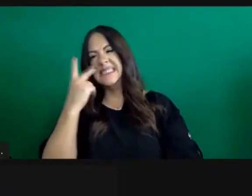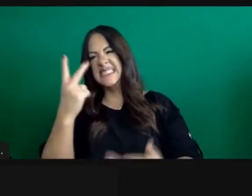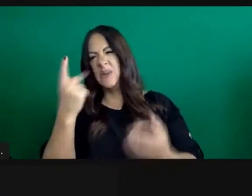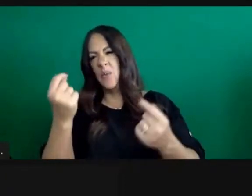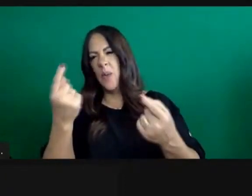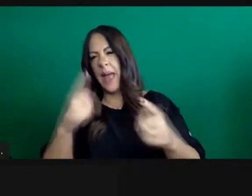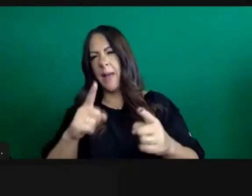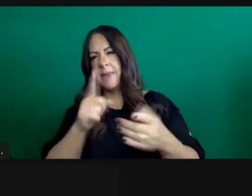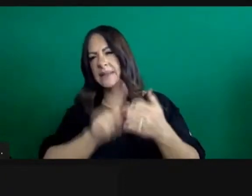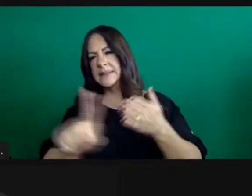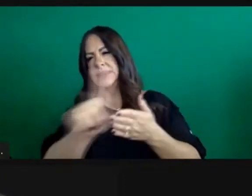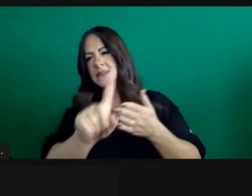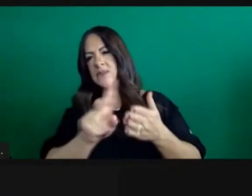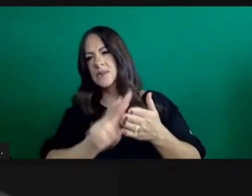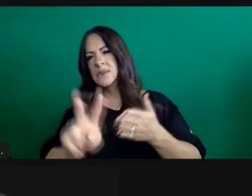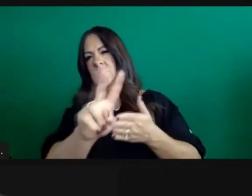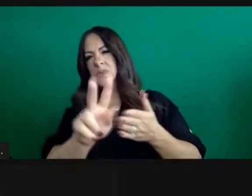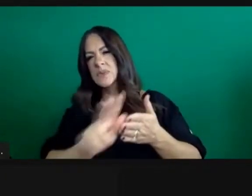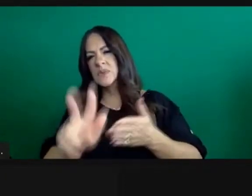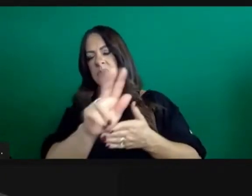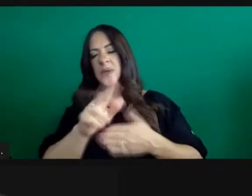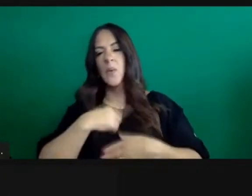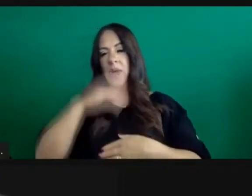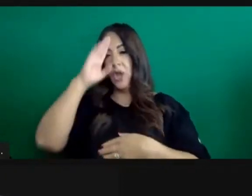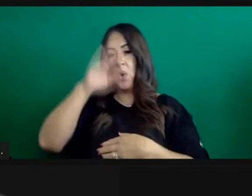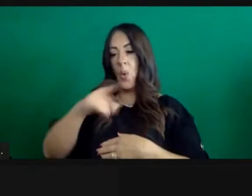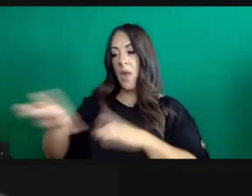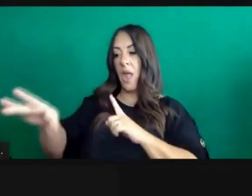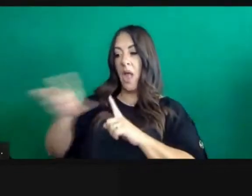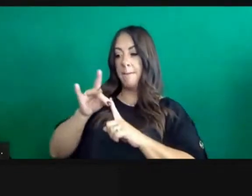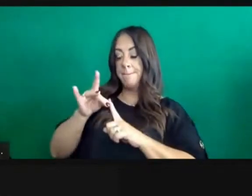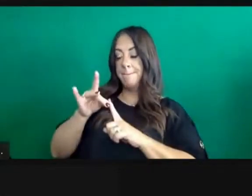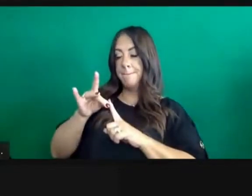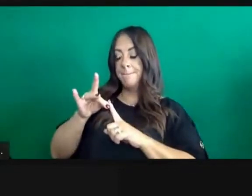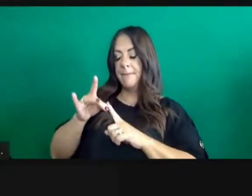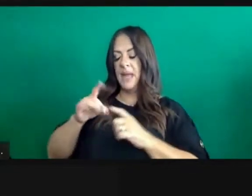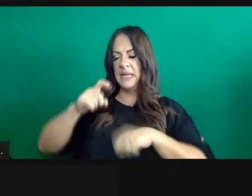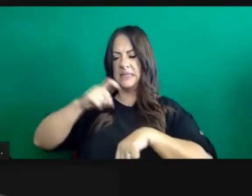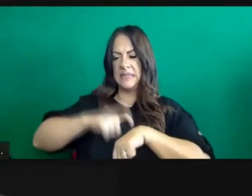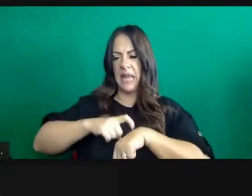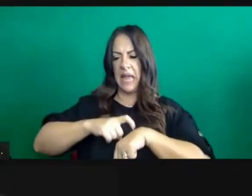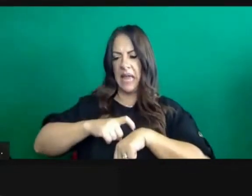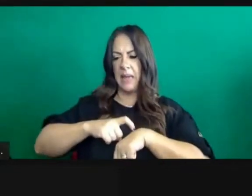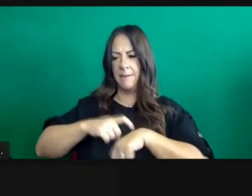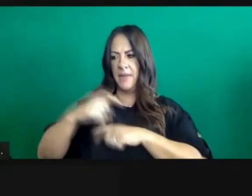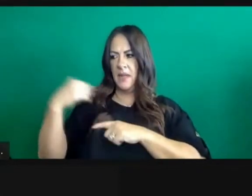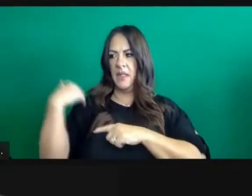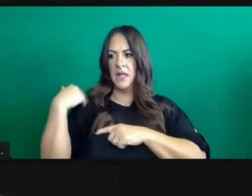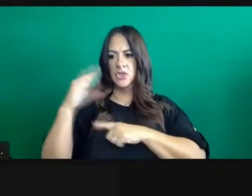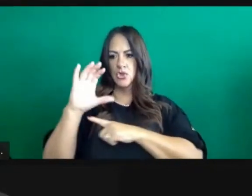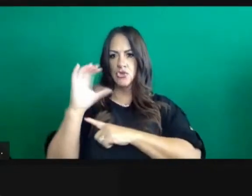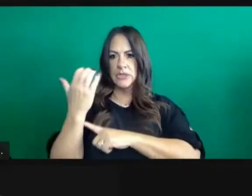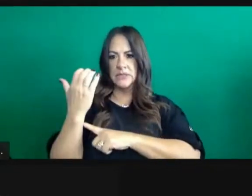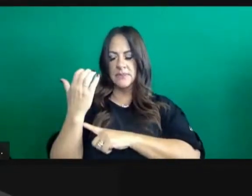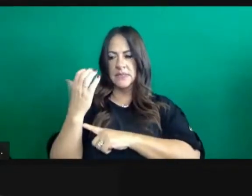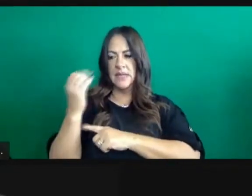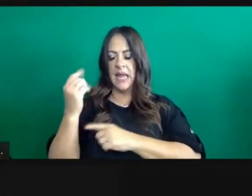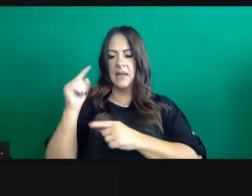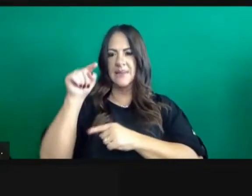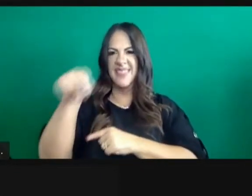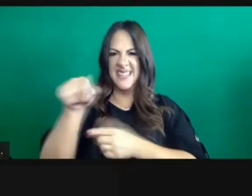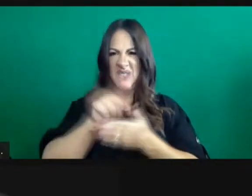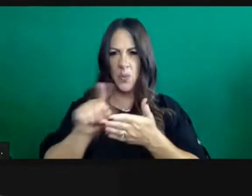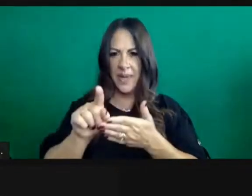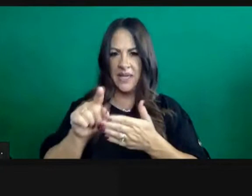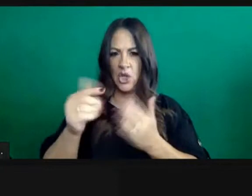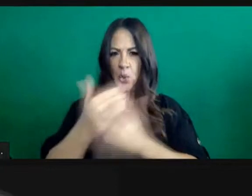incubation periods for the virus, is there a concern that, you know, obviously we're in this week between Christmas and New Year's, that you can see some level